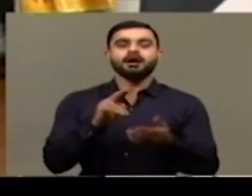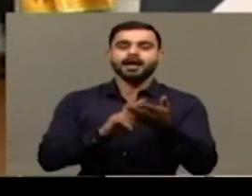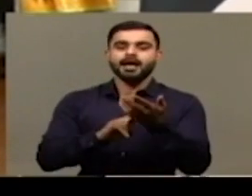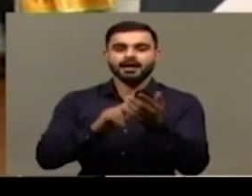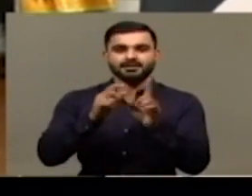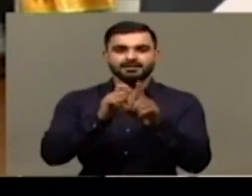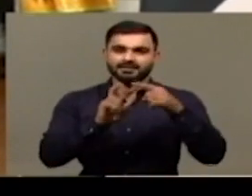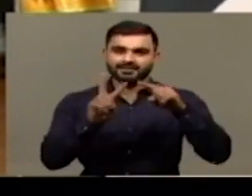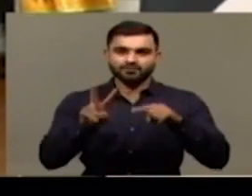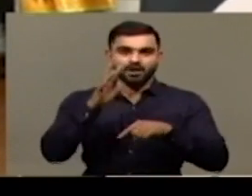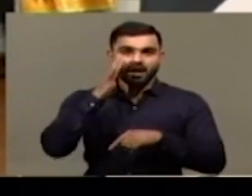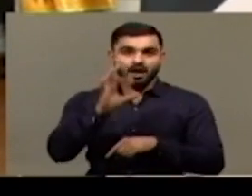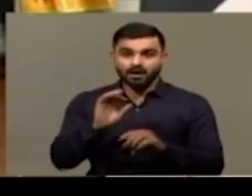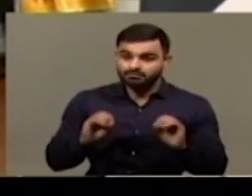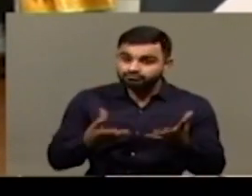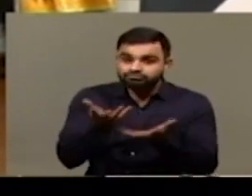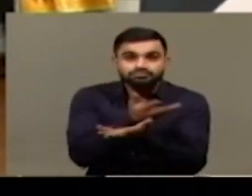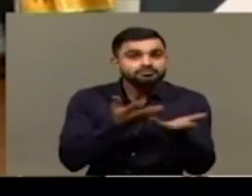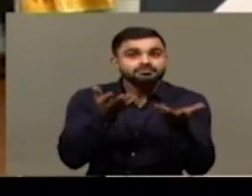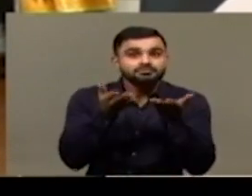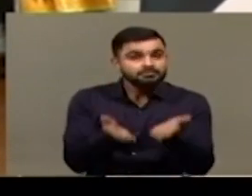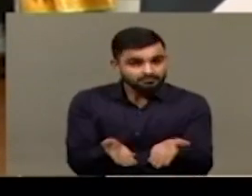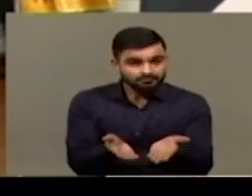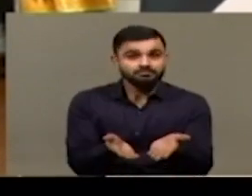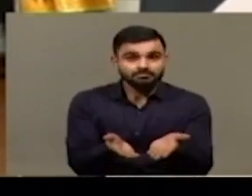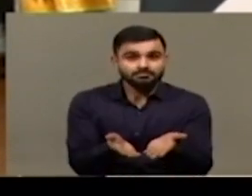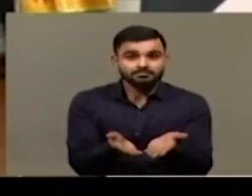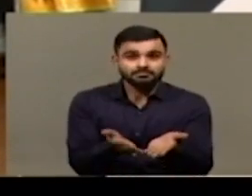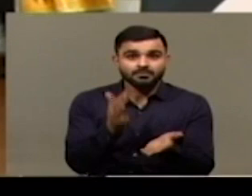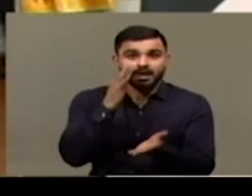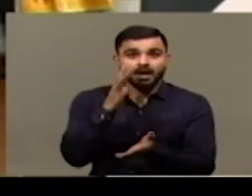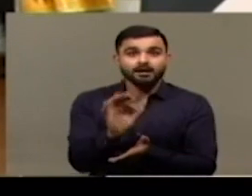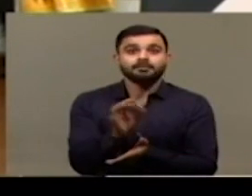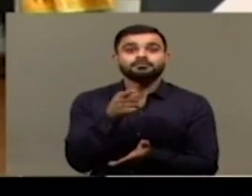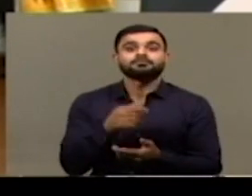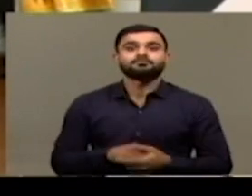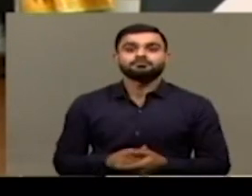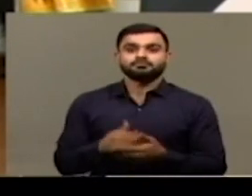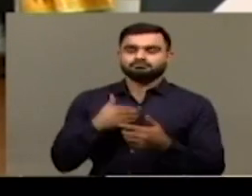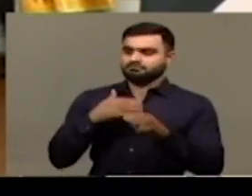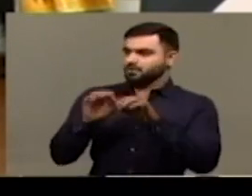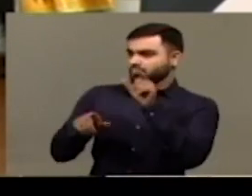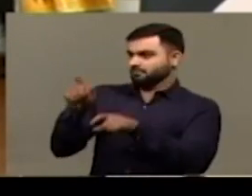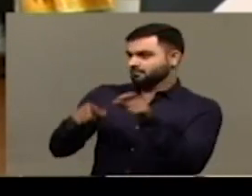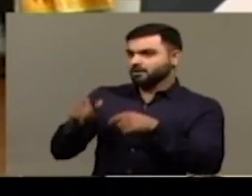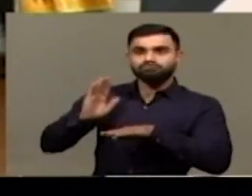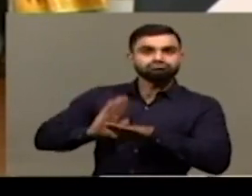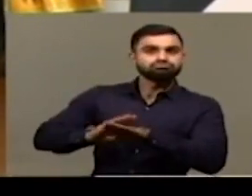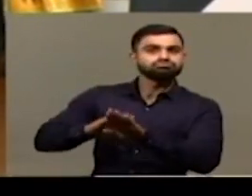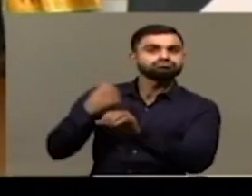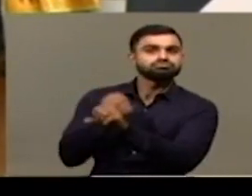prominent people who have been working for the disabled and